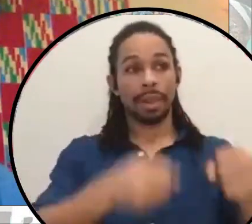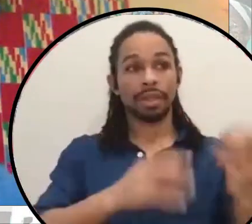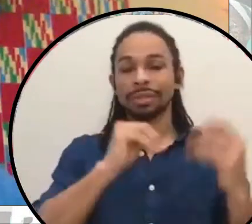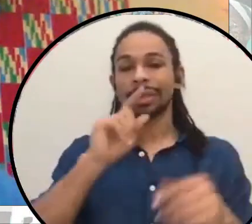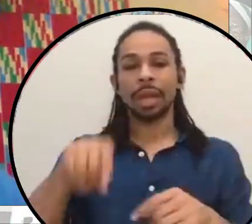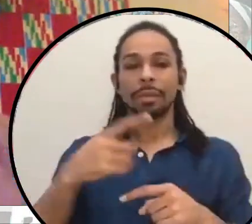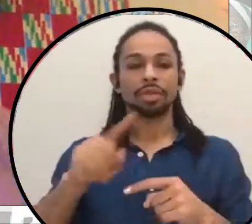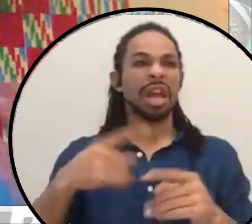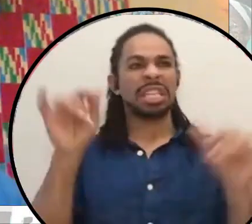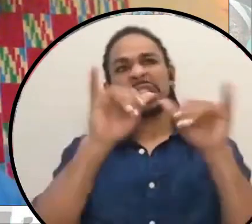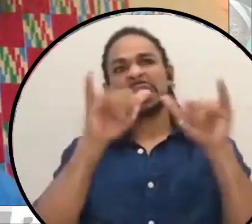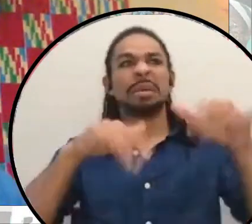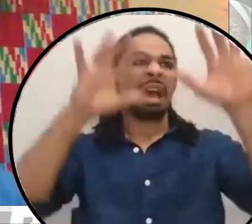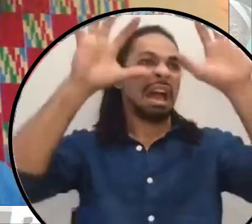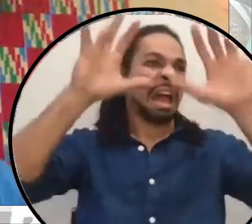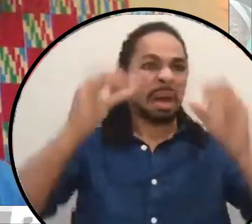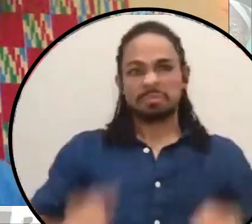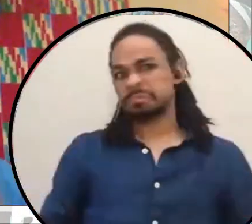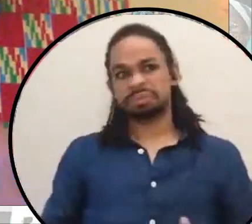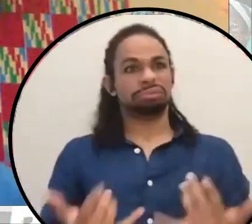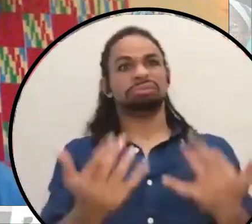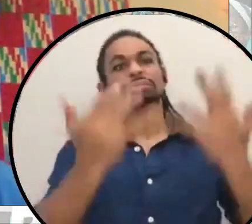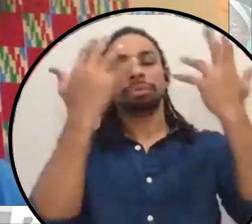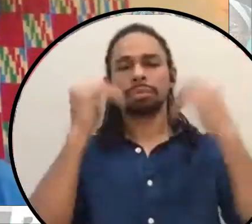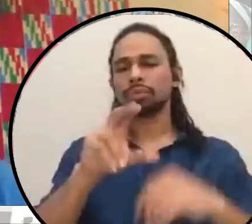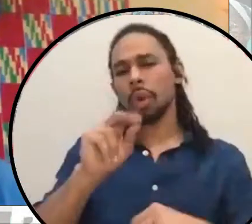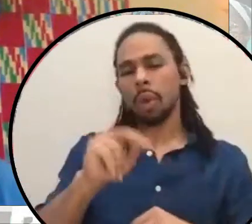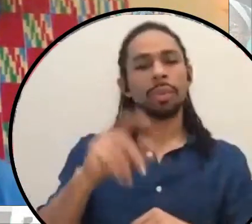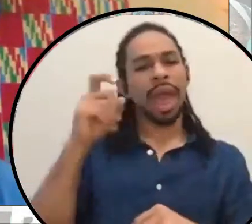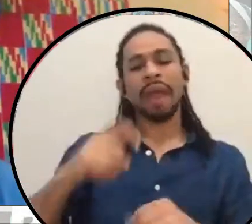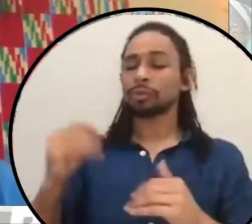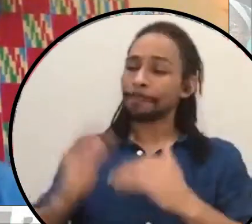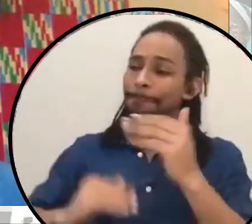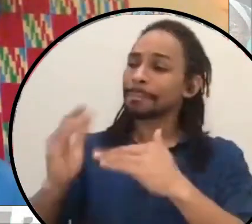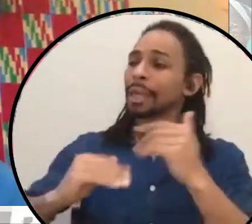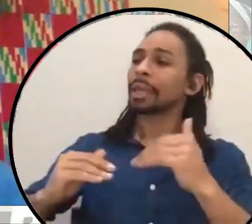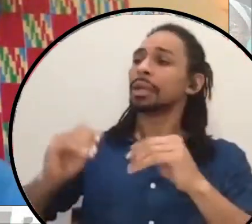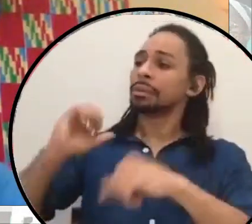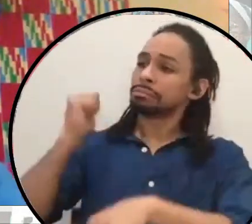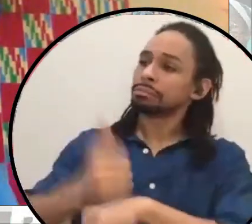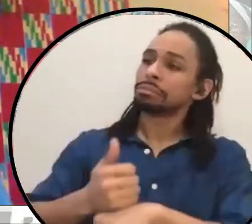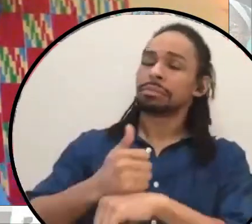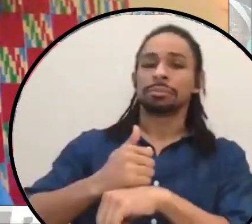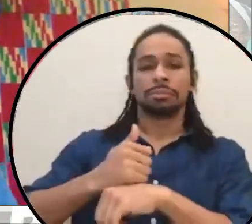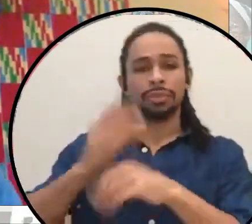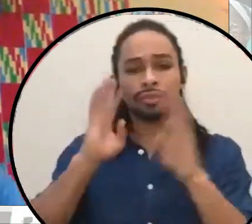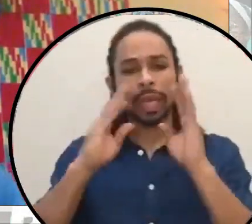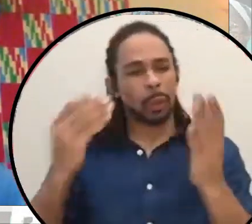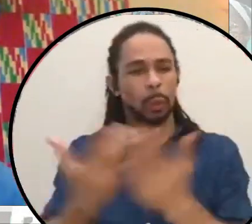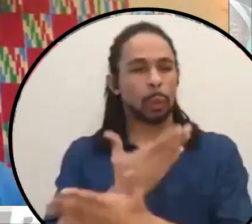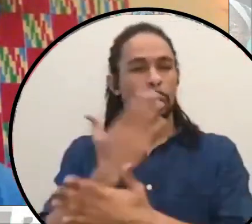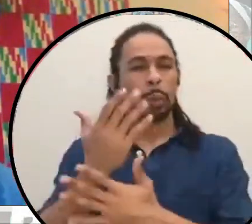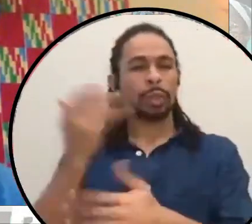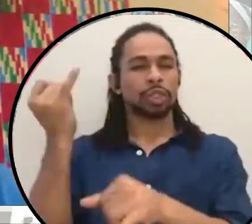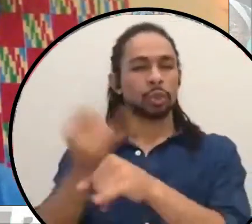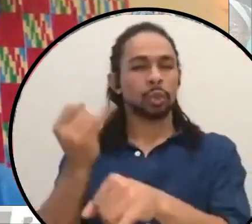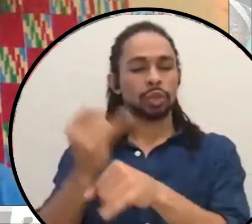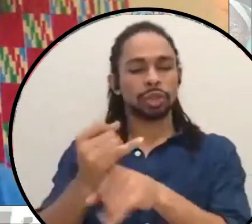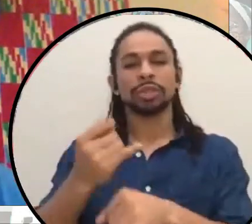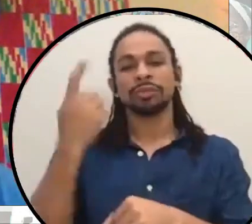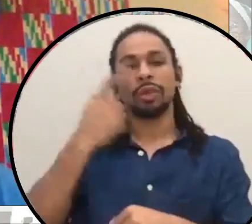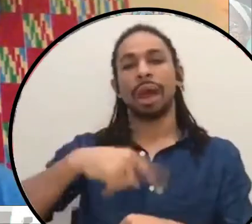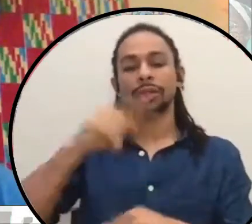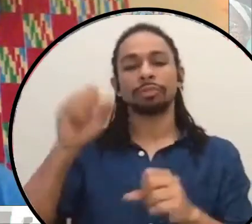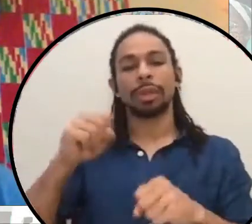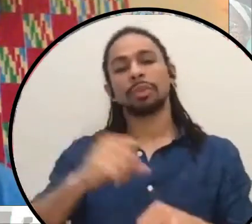system down, but we have to build and create new institutions in order to be able to abolish. So,